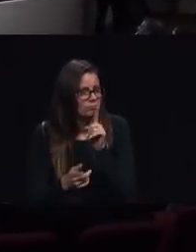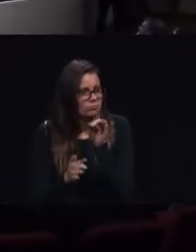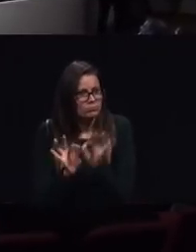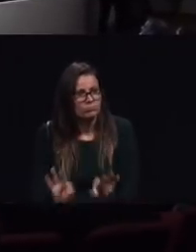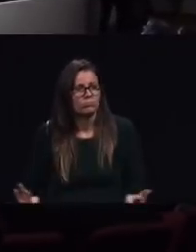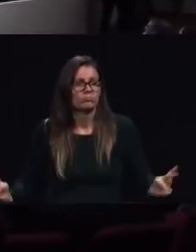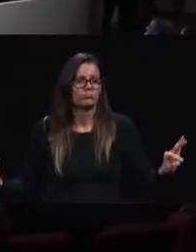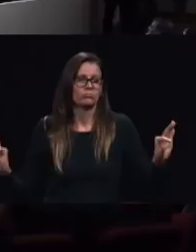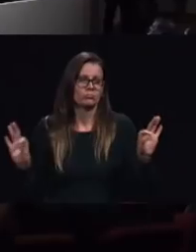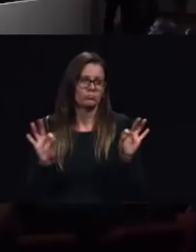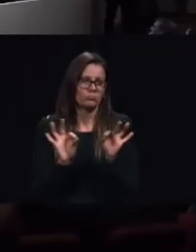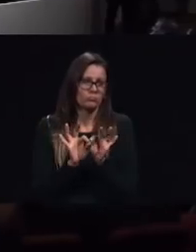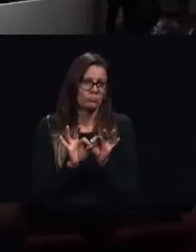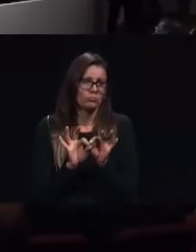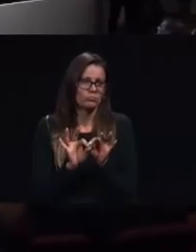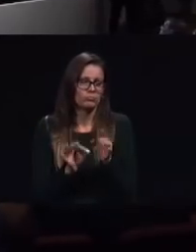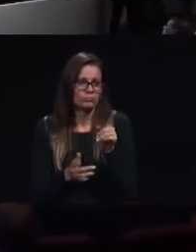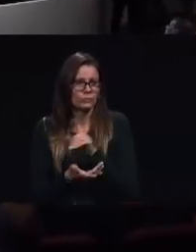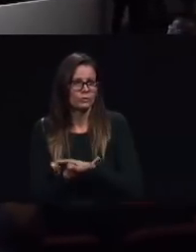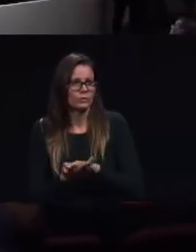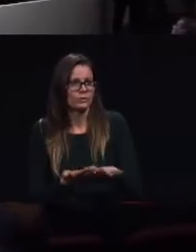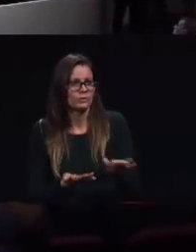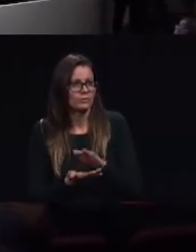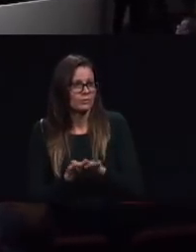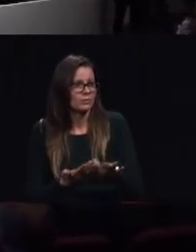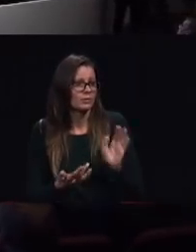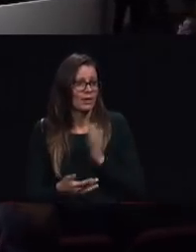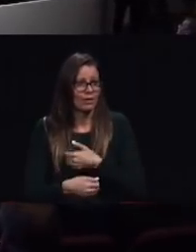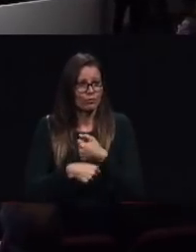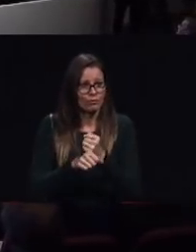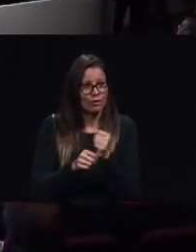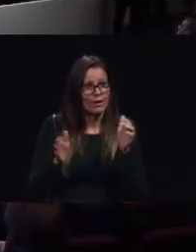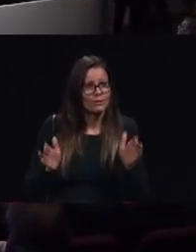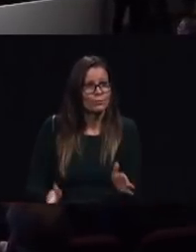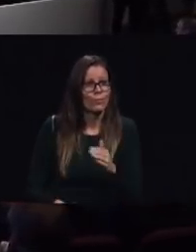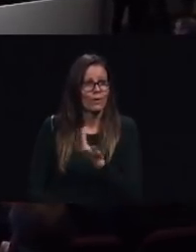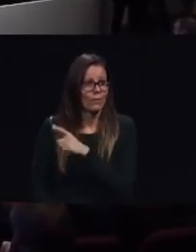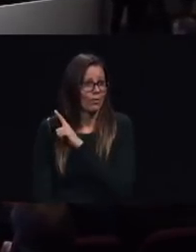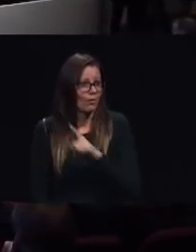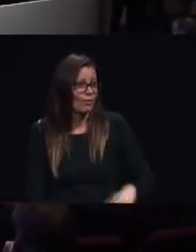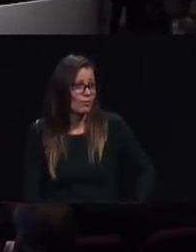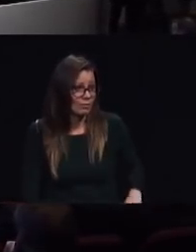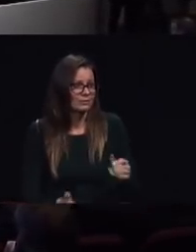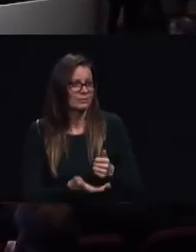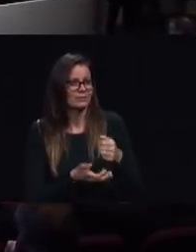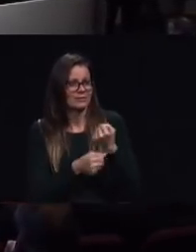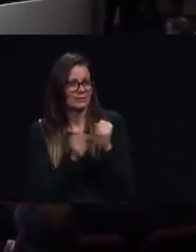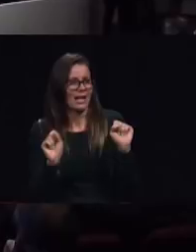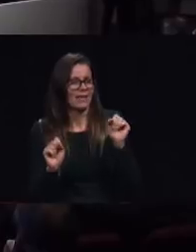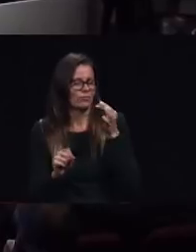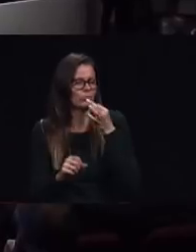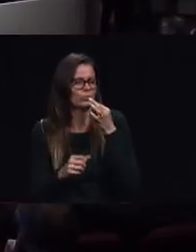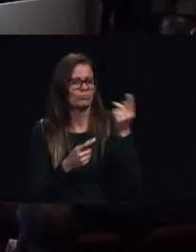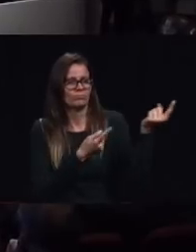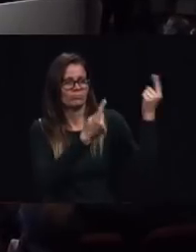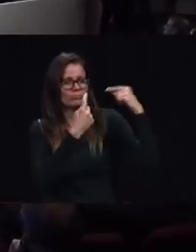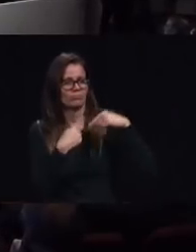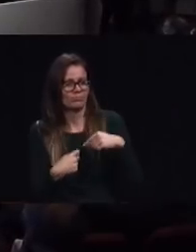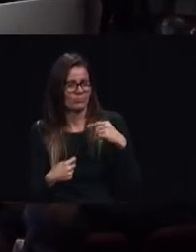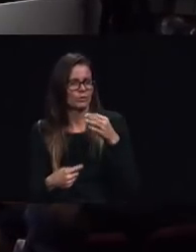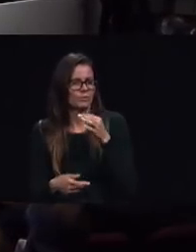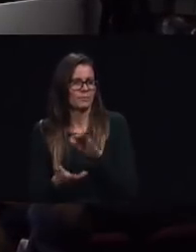our redeemer our lord our savior our coming king and our best friend let first john